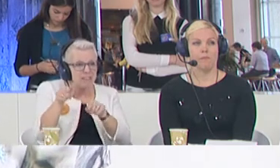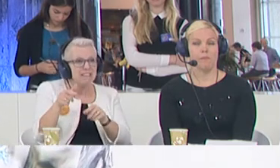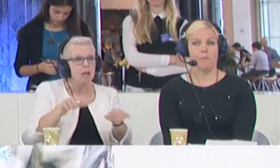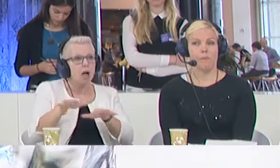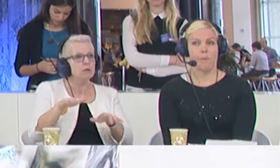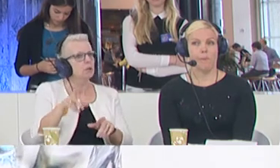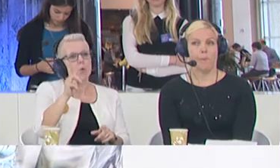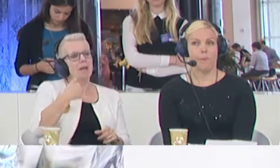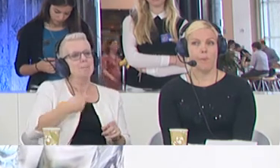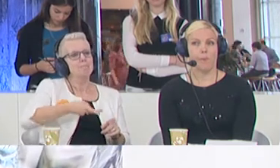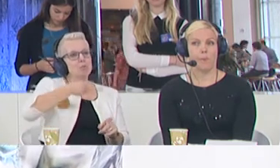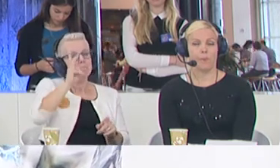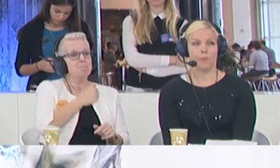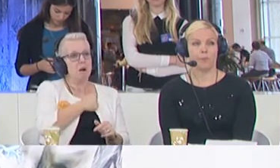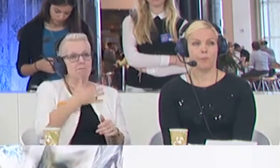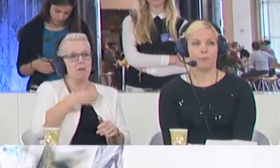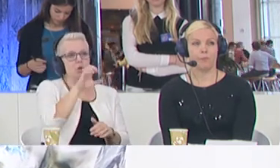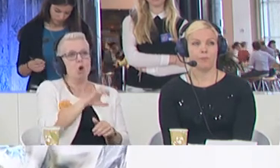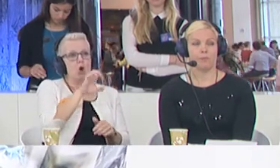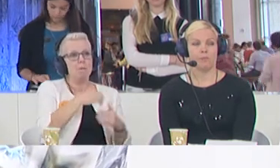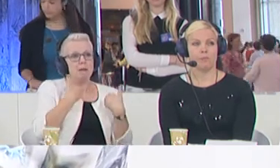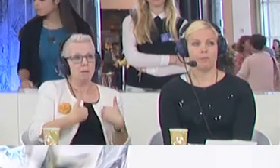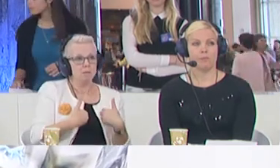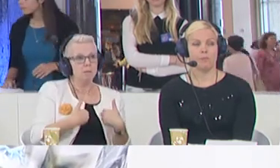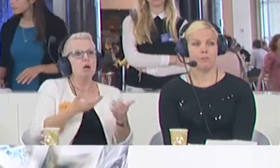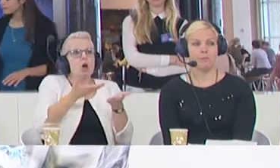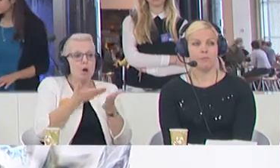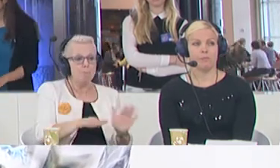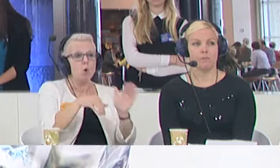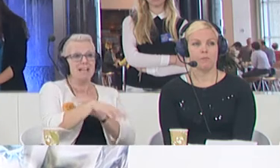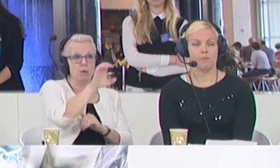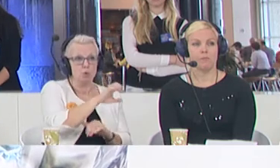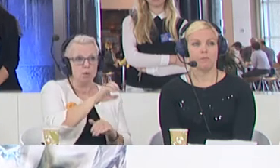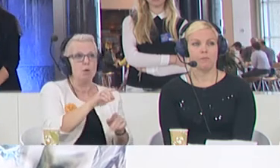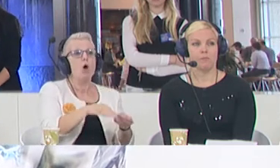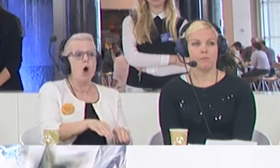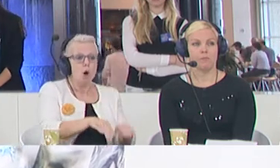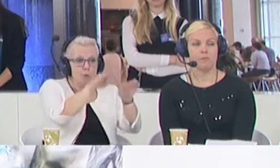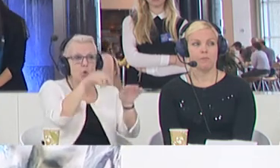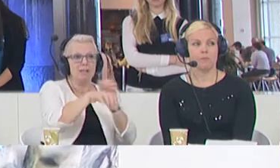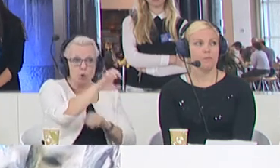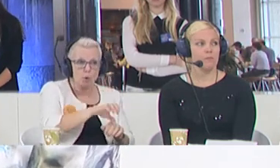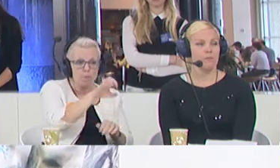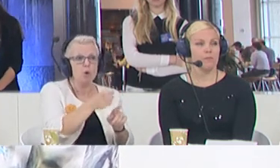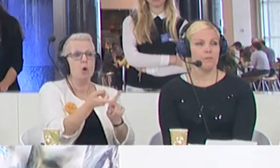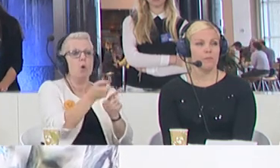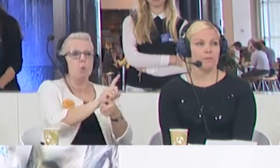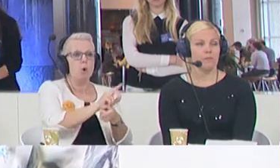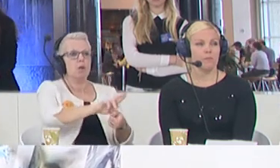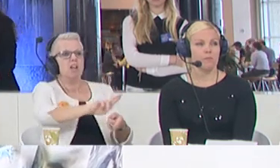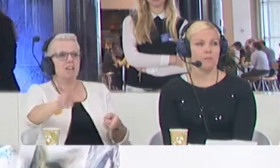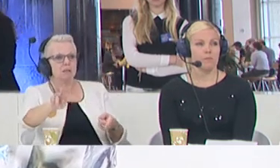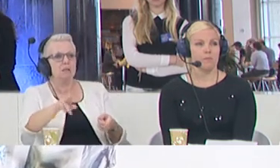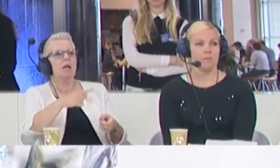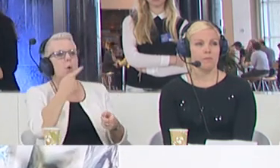more afraid of Europeans that are born in Europe, that are educated in Europe, and that become radicalized and